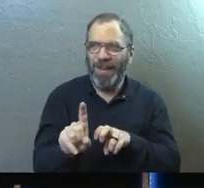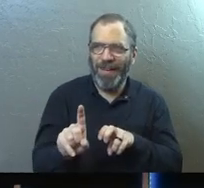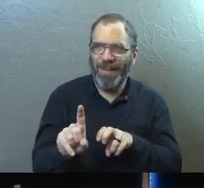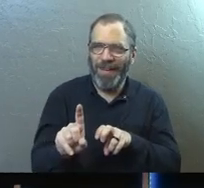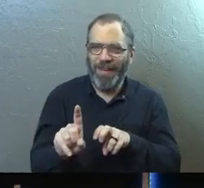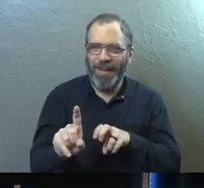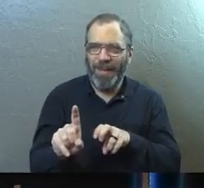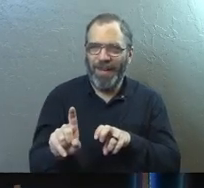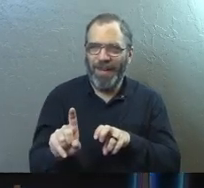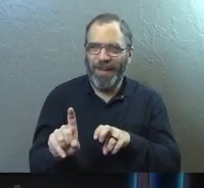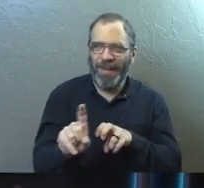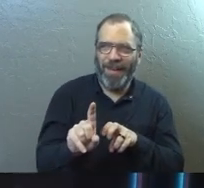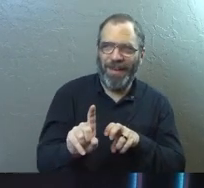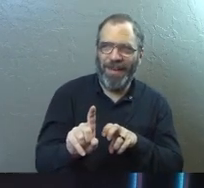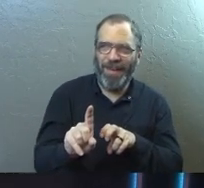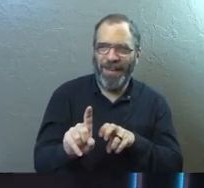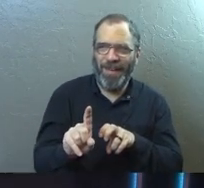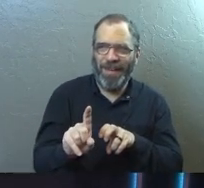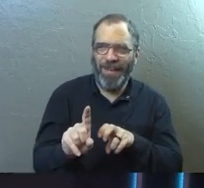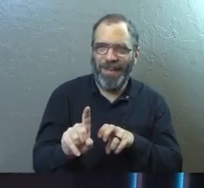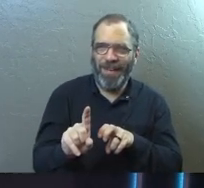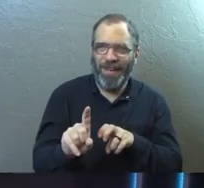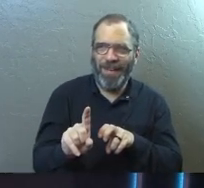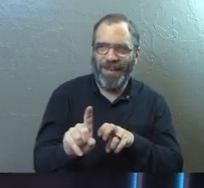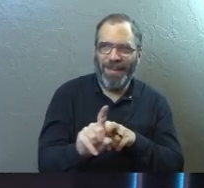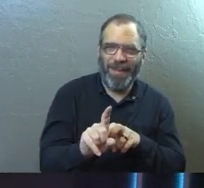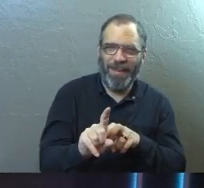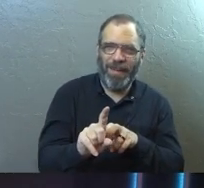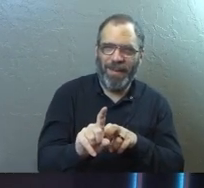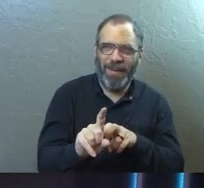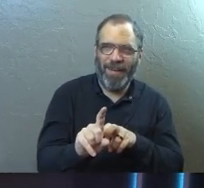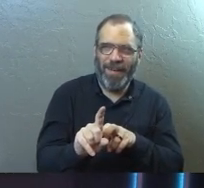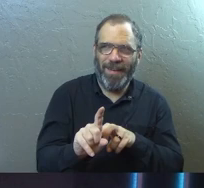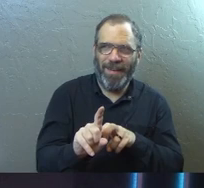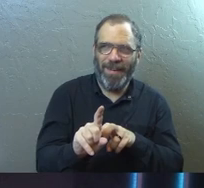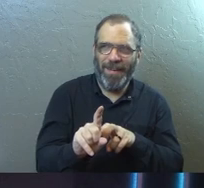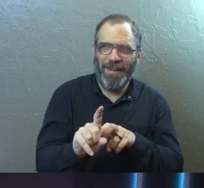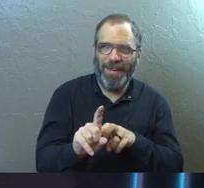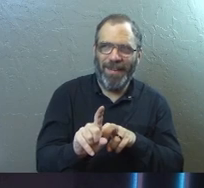No? Okay. Okay. Left?